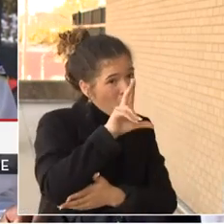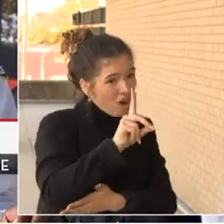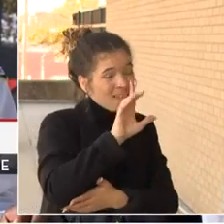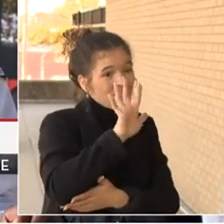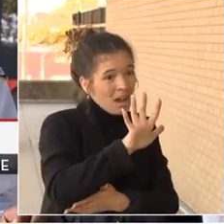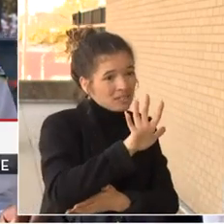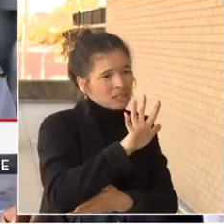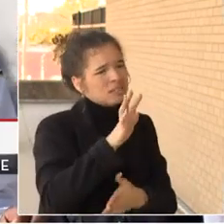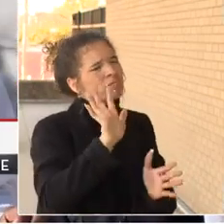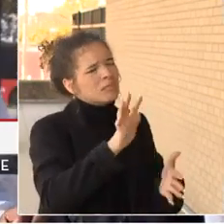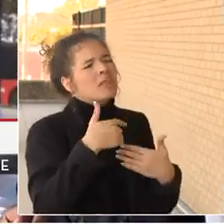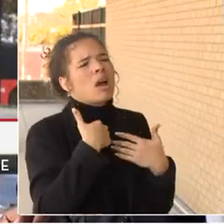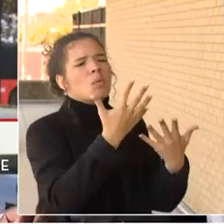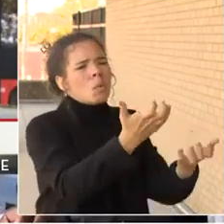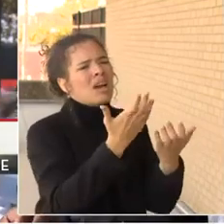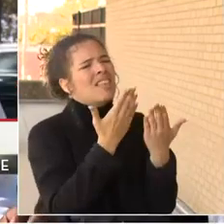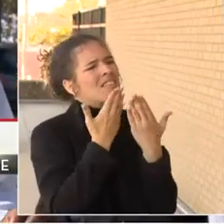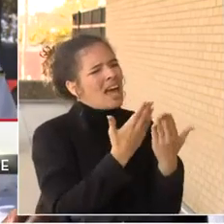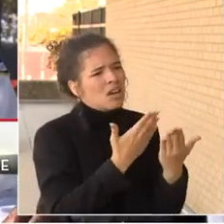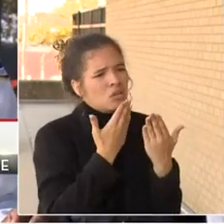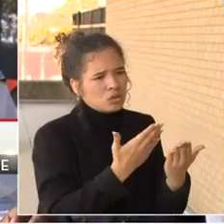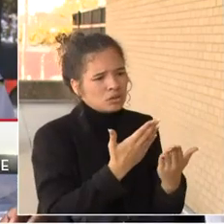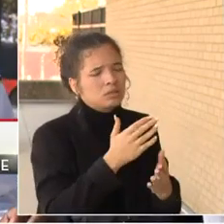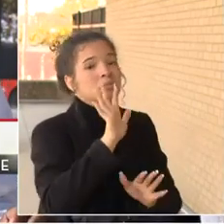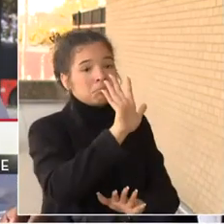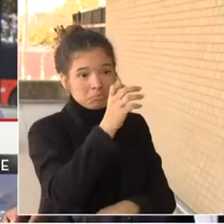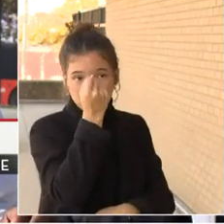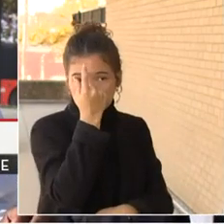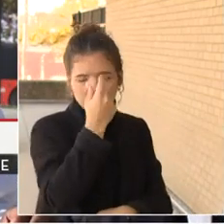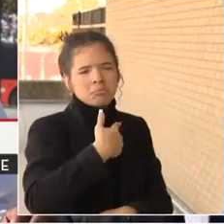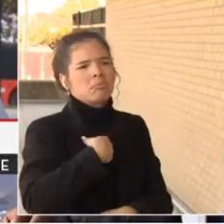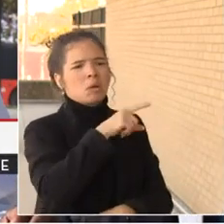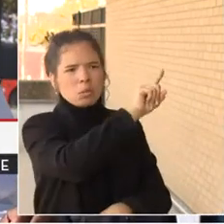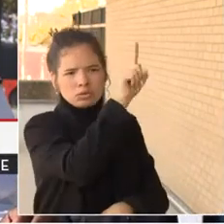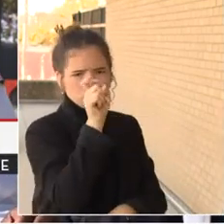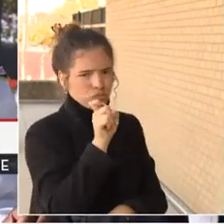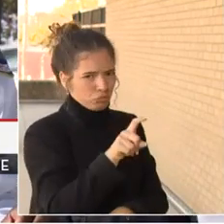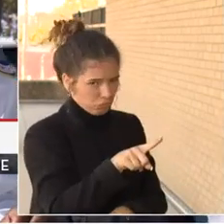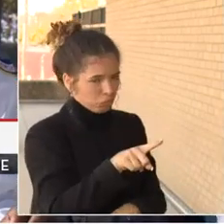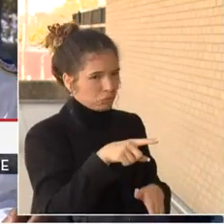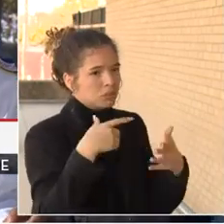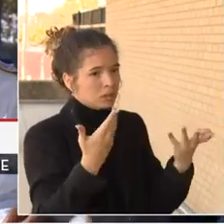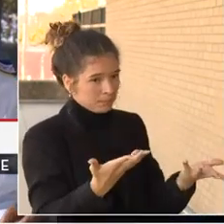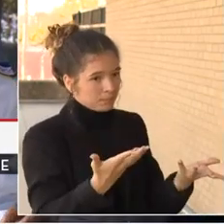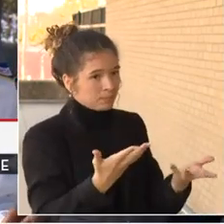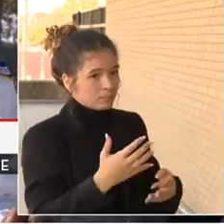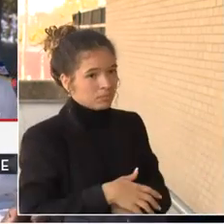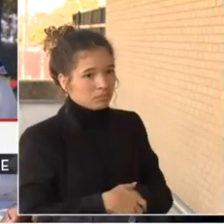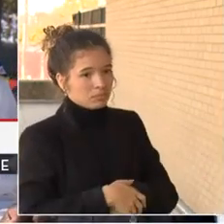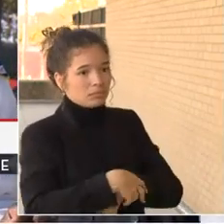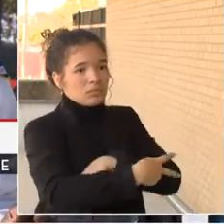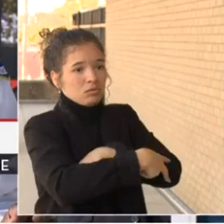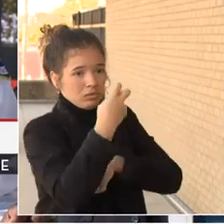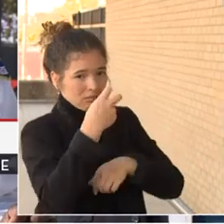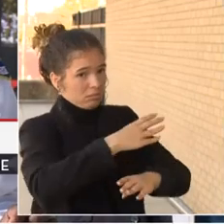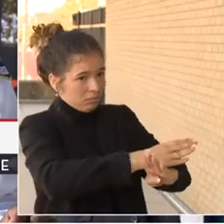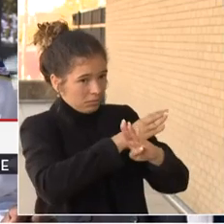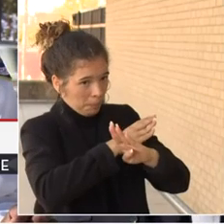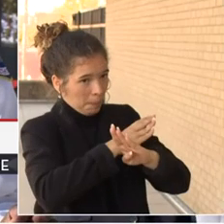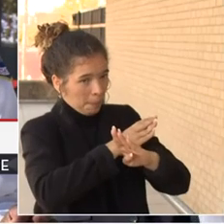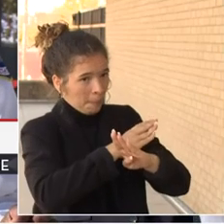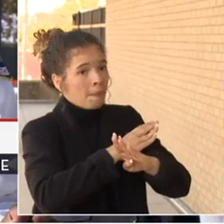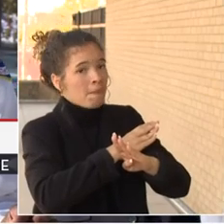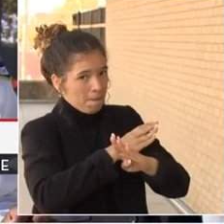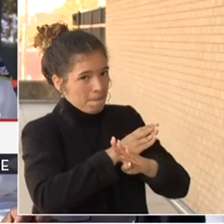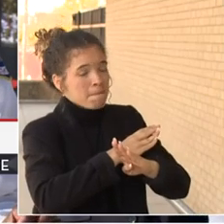you. Thank you. question is actually into the question at hand, the theft prevention. We've had the same assailant on